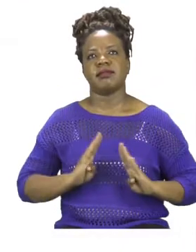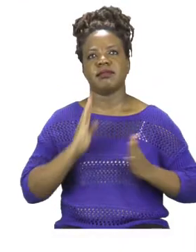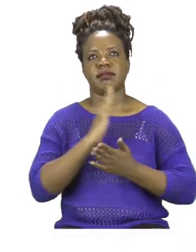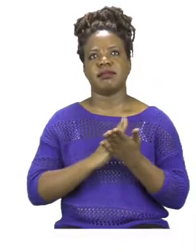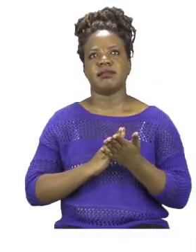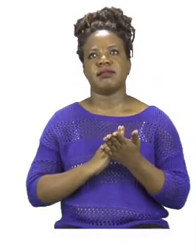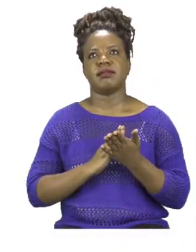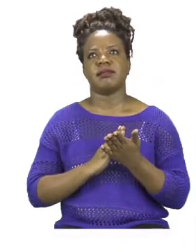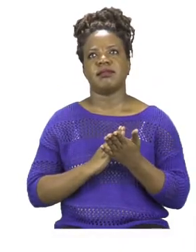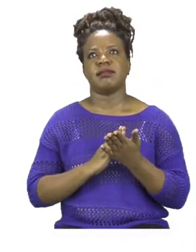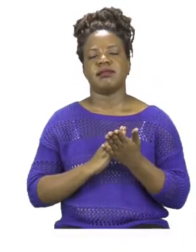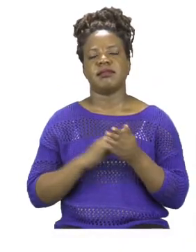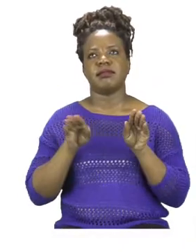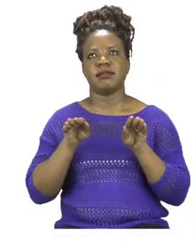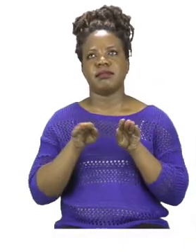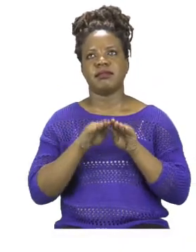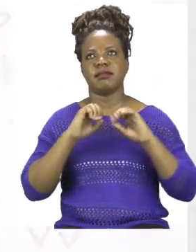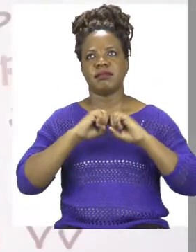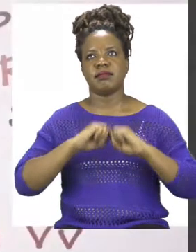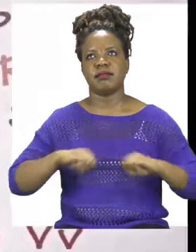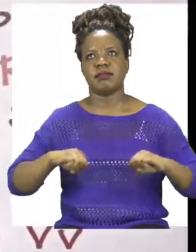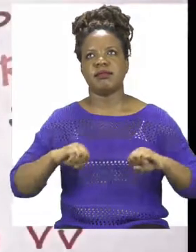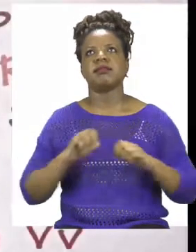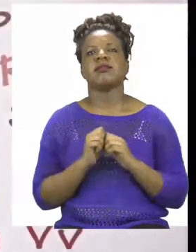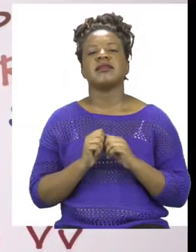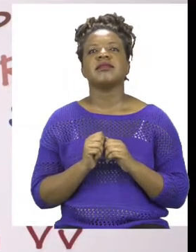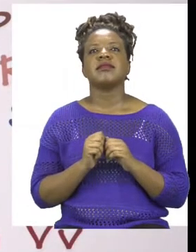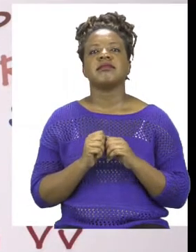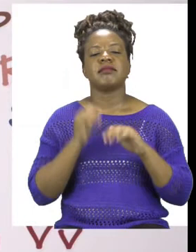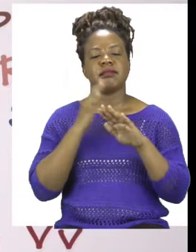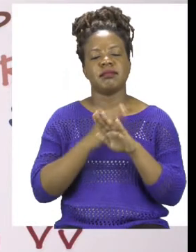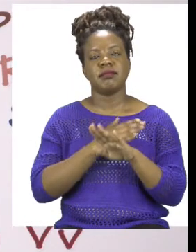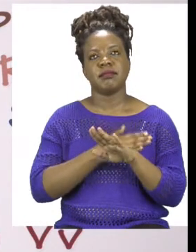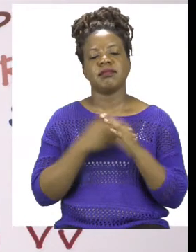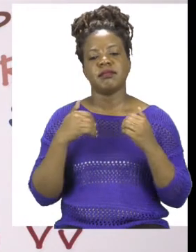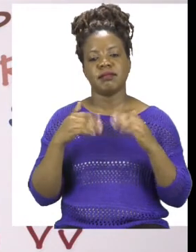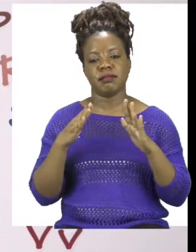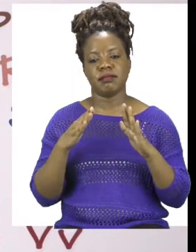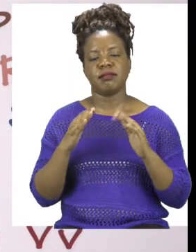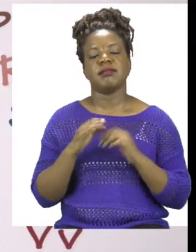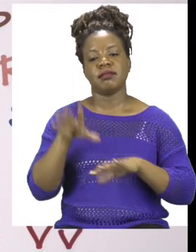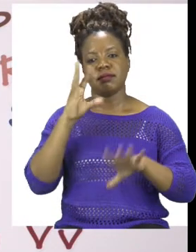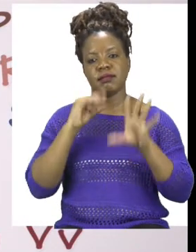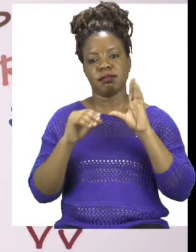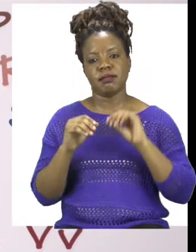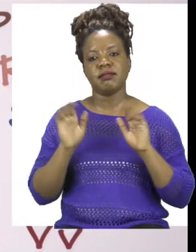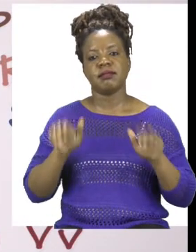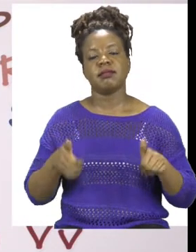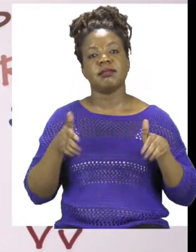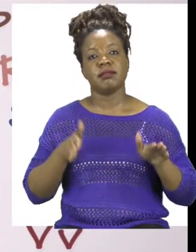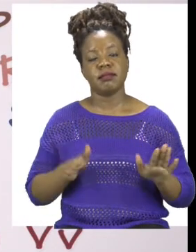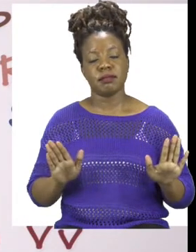parts and decision making. And before we get into any lessons boys and girls we know